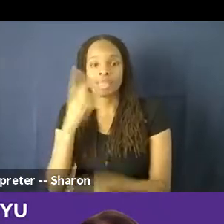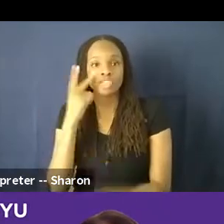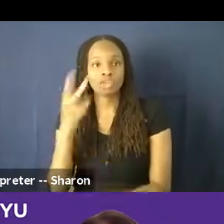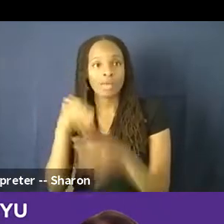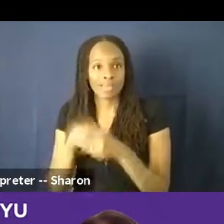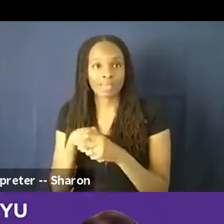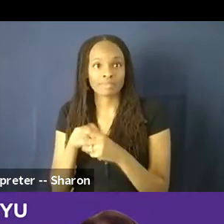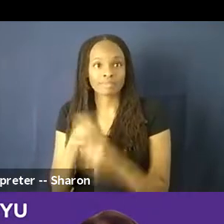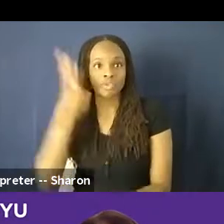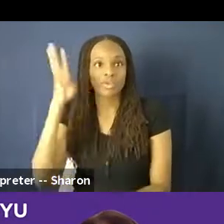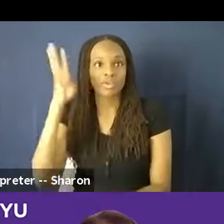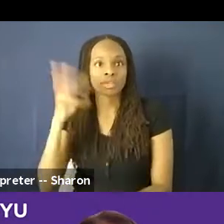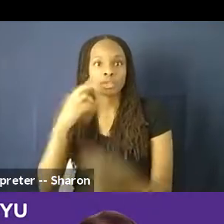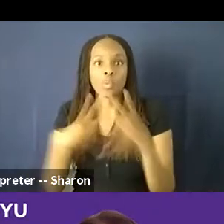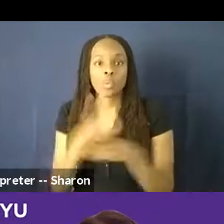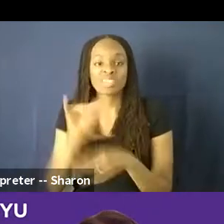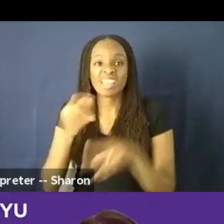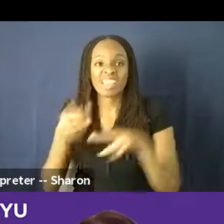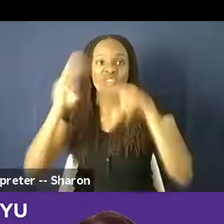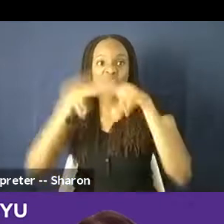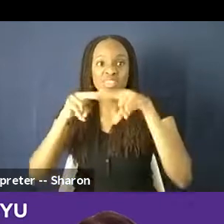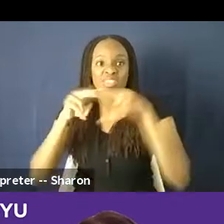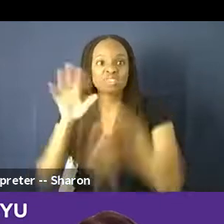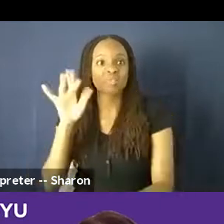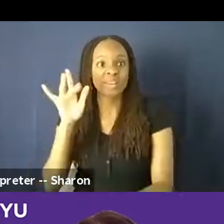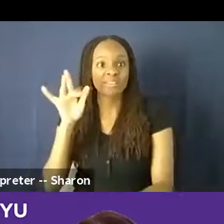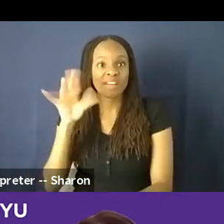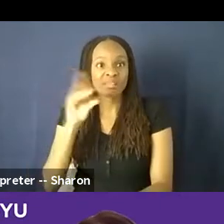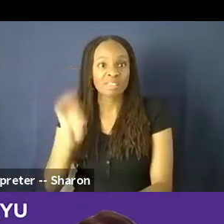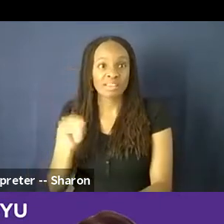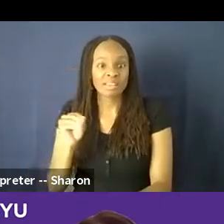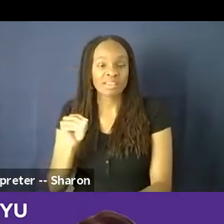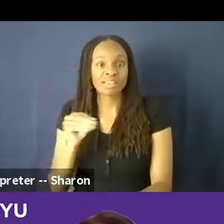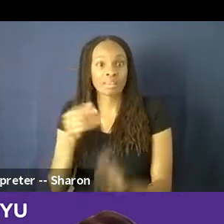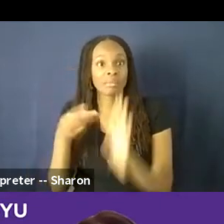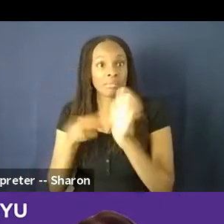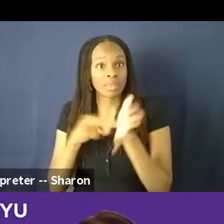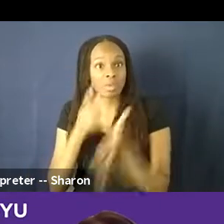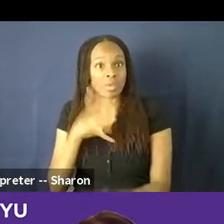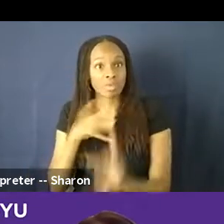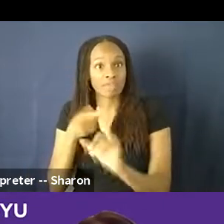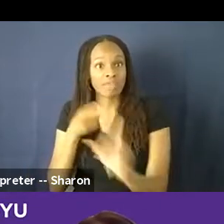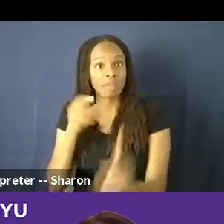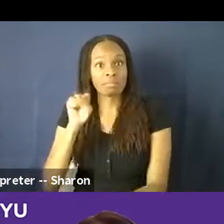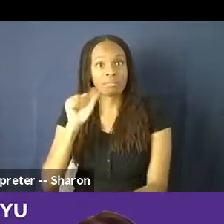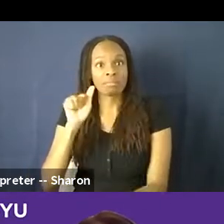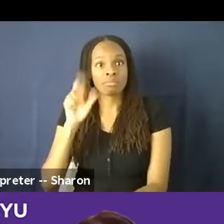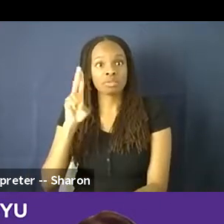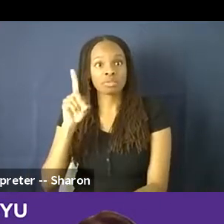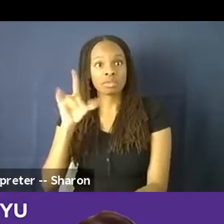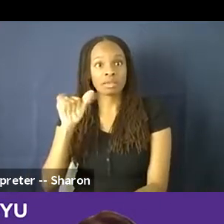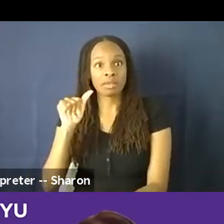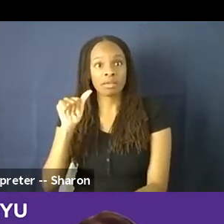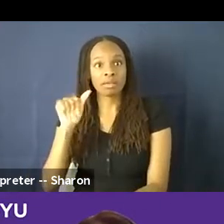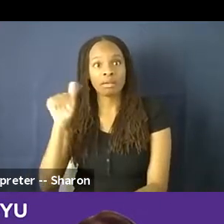number went up to 25% in terms of women from Saudi Arabia. So it's not just make-believe. There